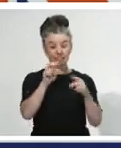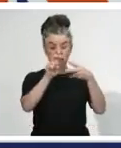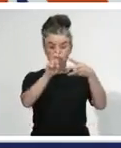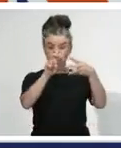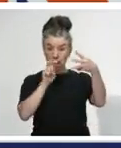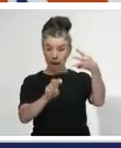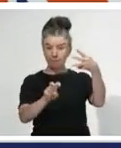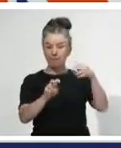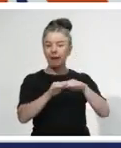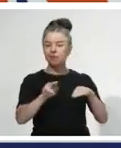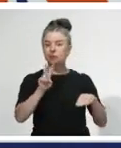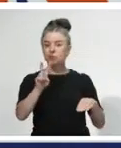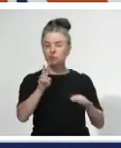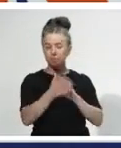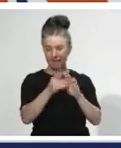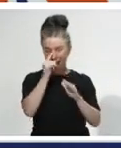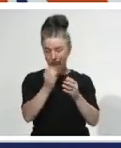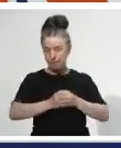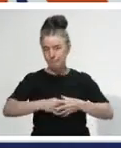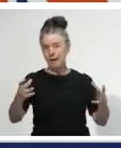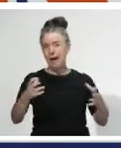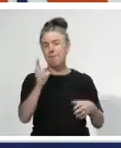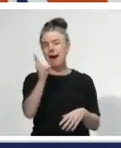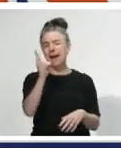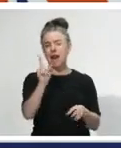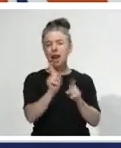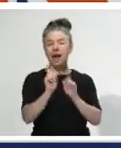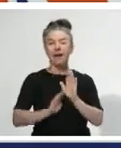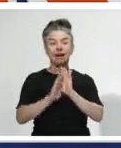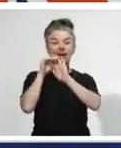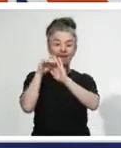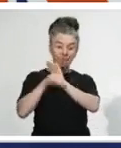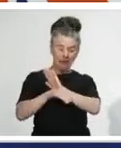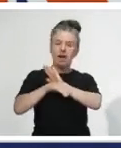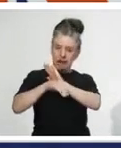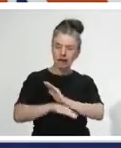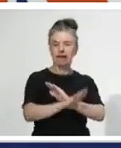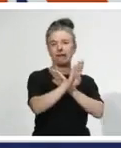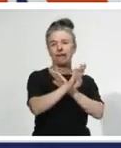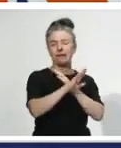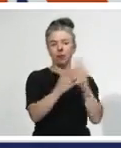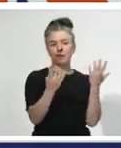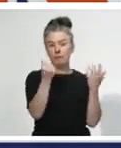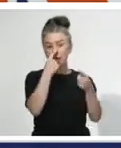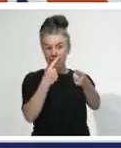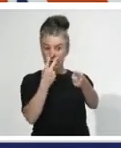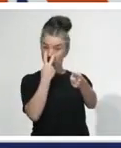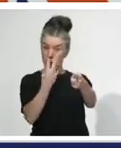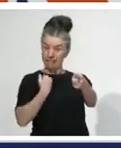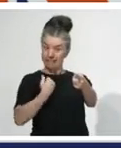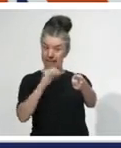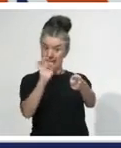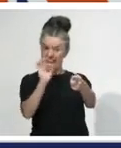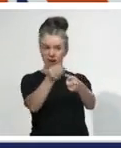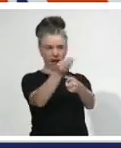Are the risks of second waves? Are the risks that you may have had asymptomatic transfer or that simply there may be,